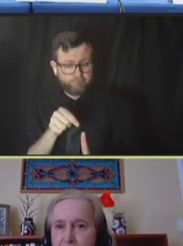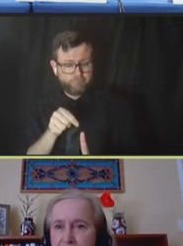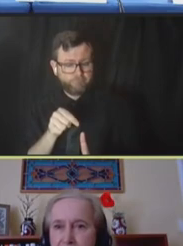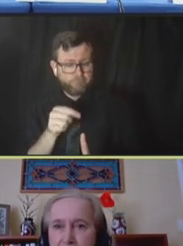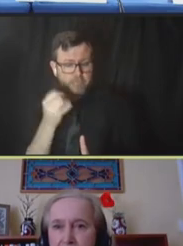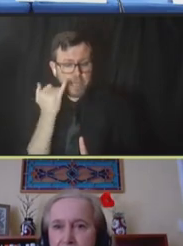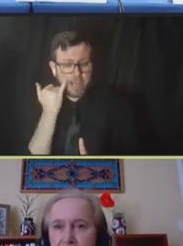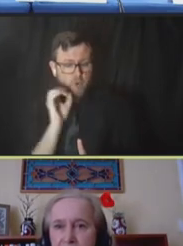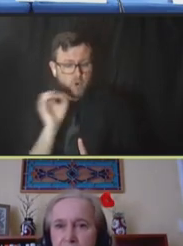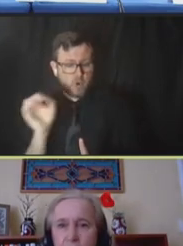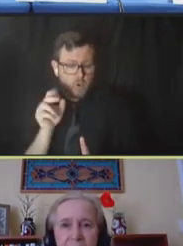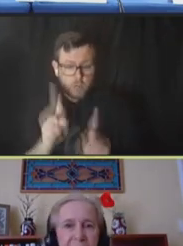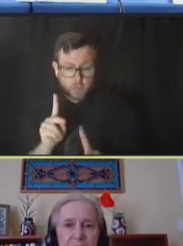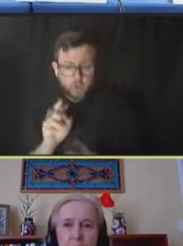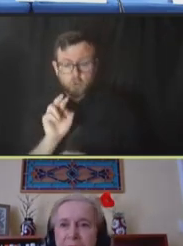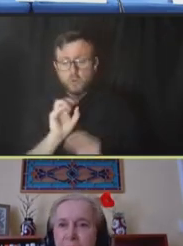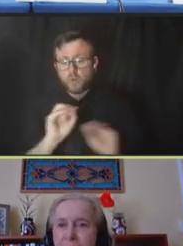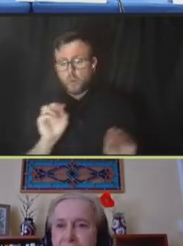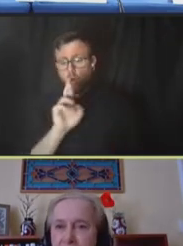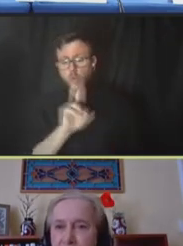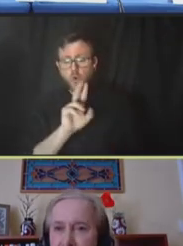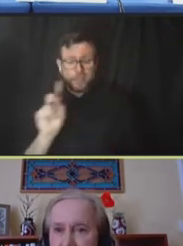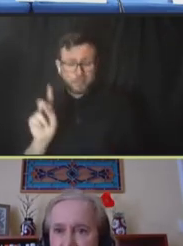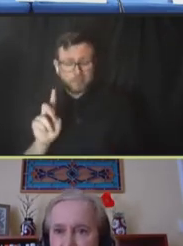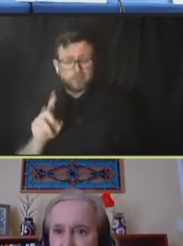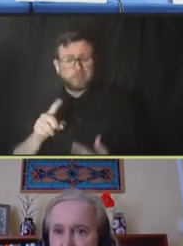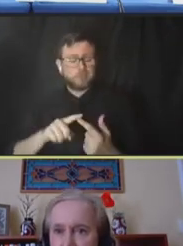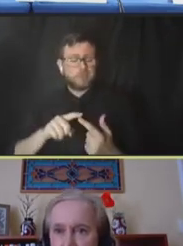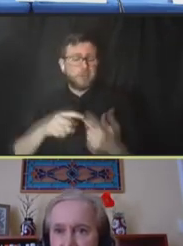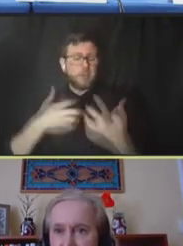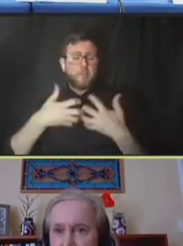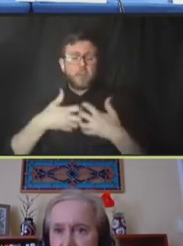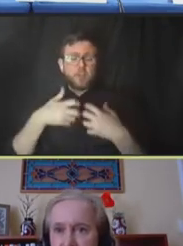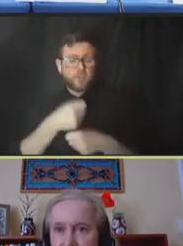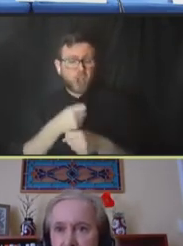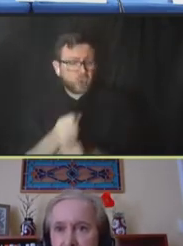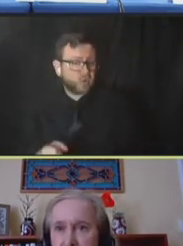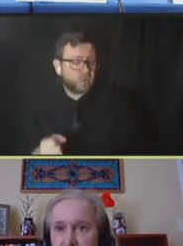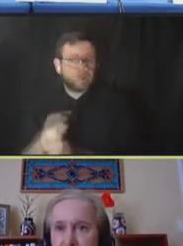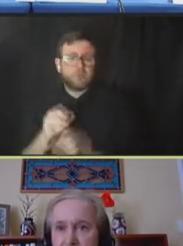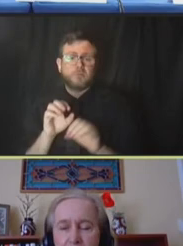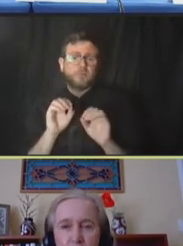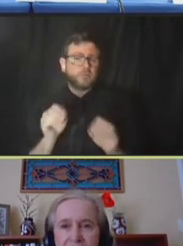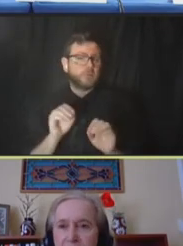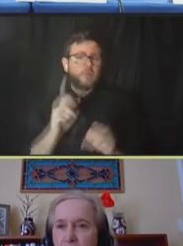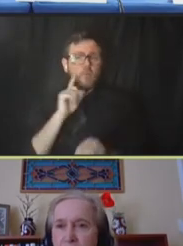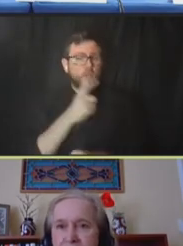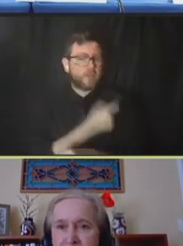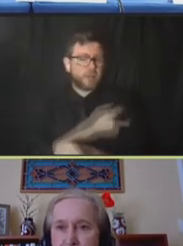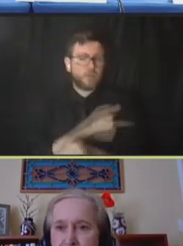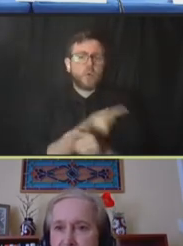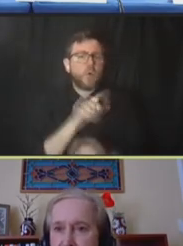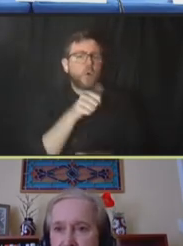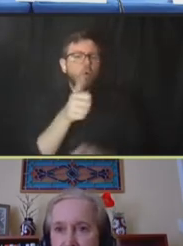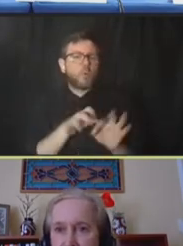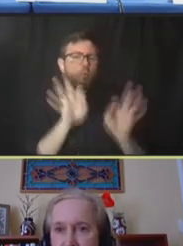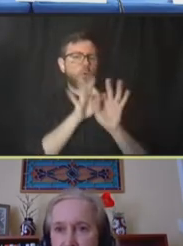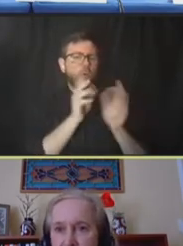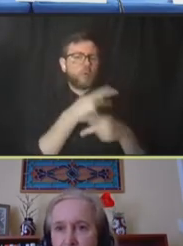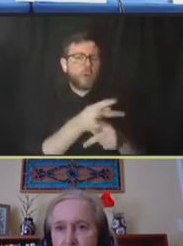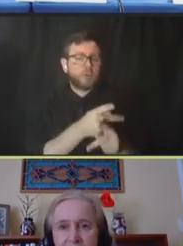no R&D, we have no manufacturing of vaccines or essential critical products, we have no transportation,